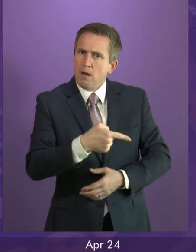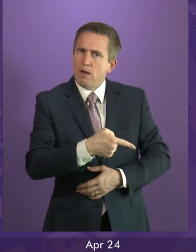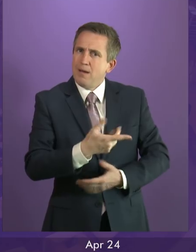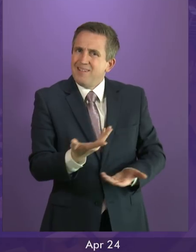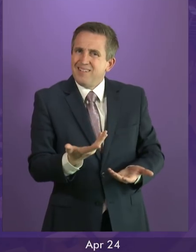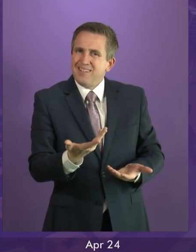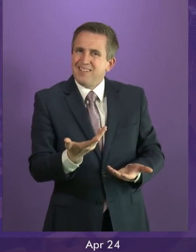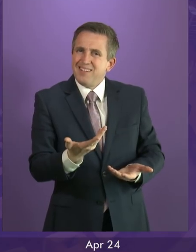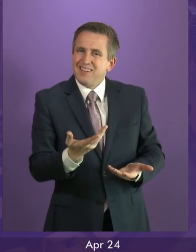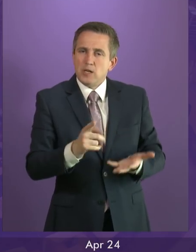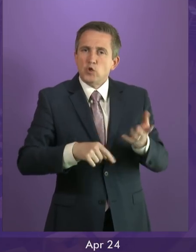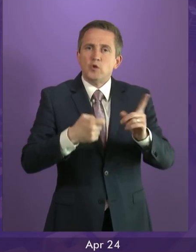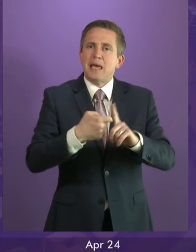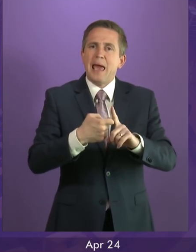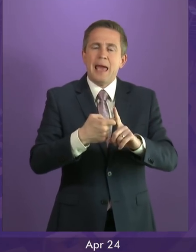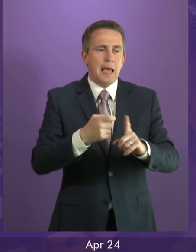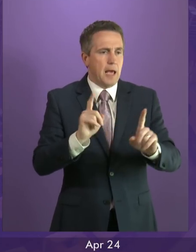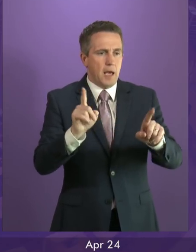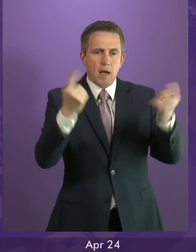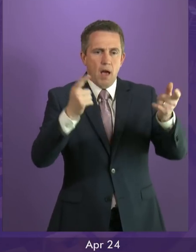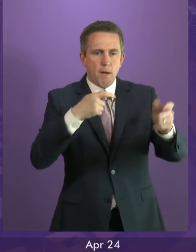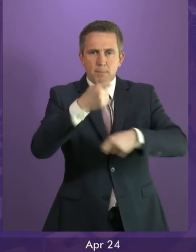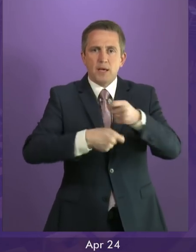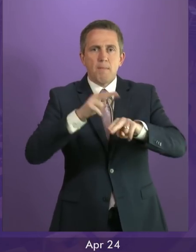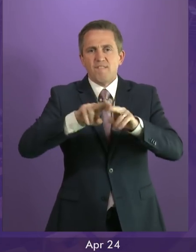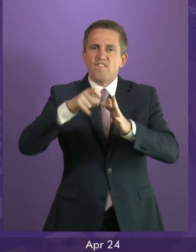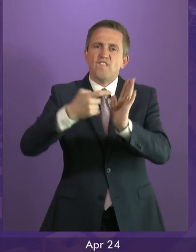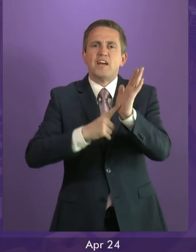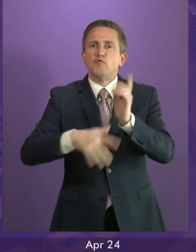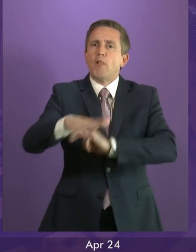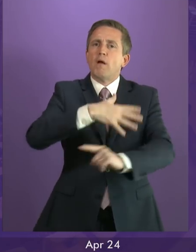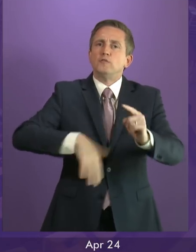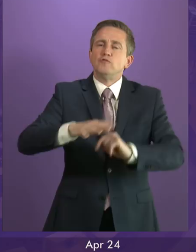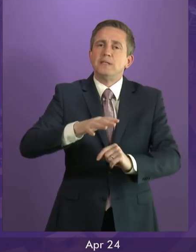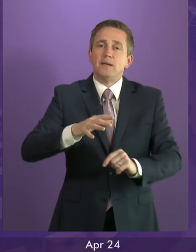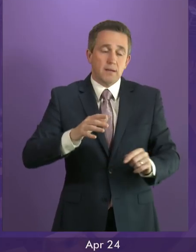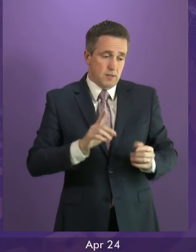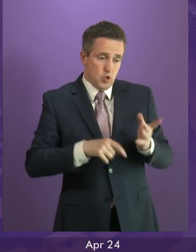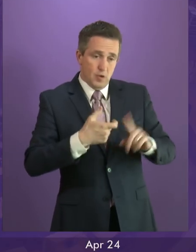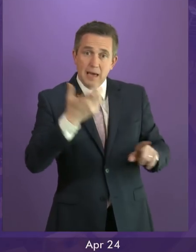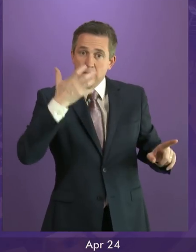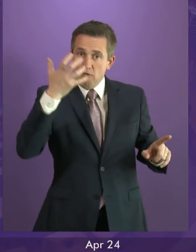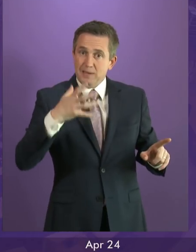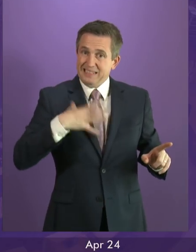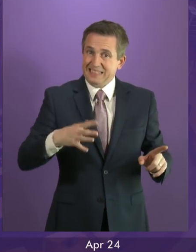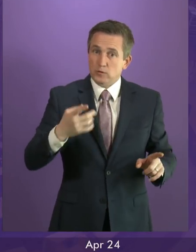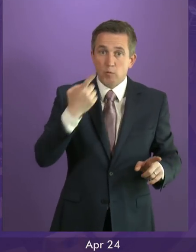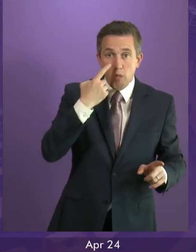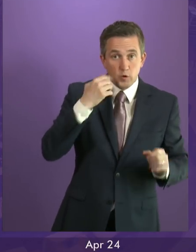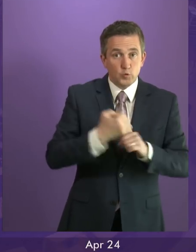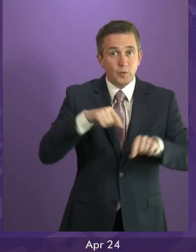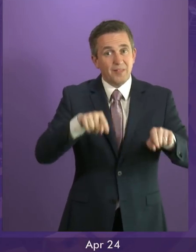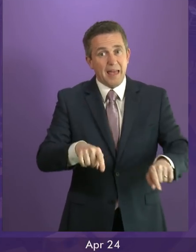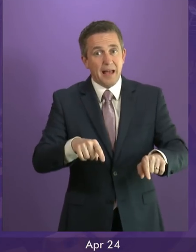unilaterally turn the UK into a federal country. That requires the UK government to act and no UK government